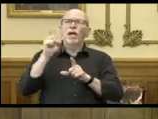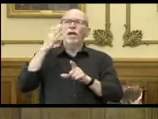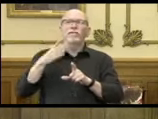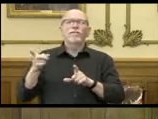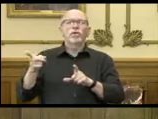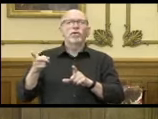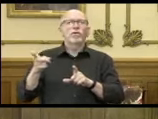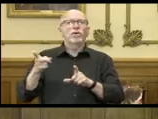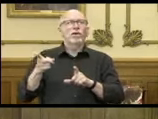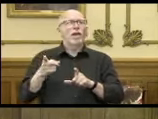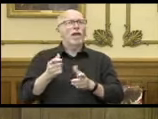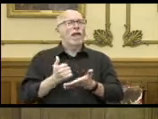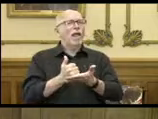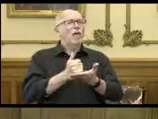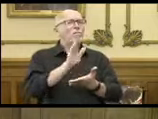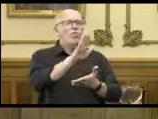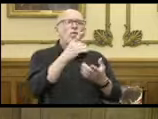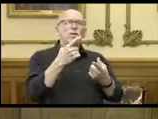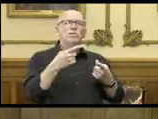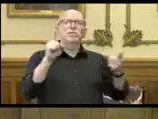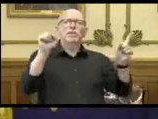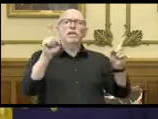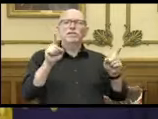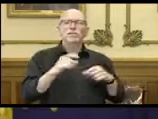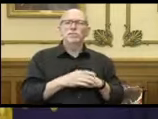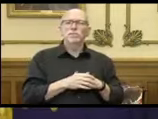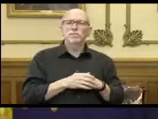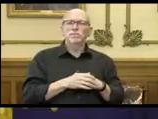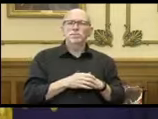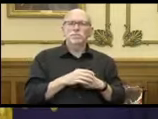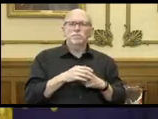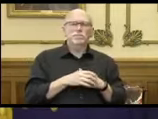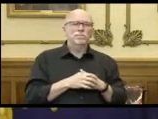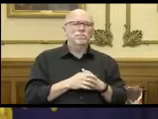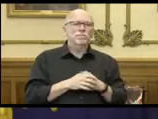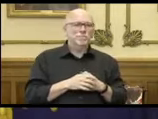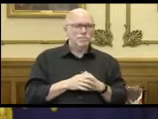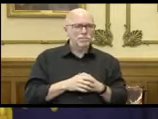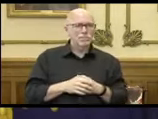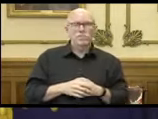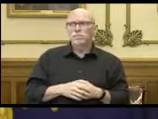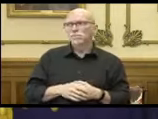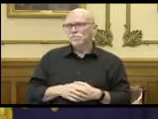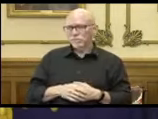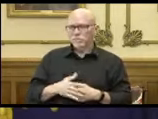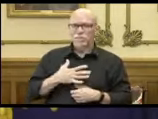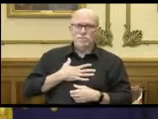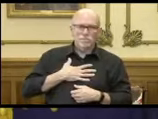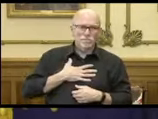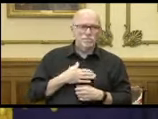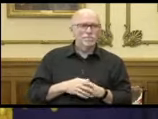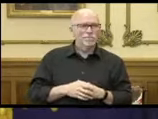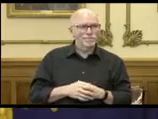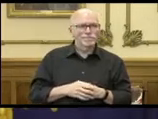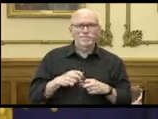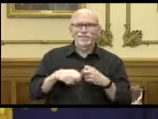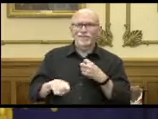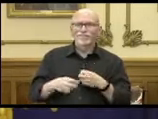set you up for success as governor and inspire you? Oh, yeah.